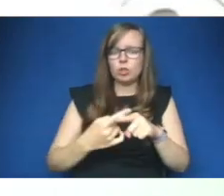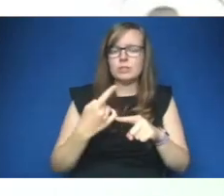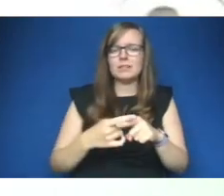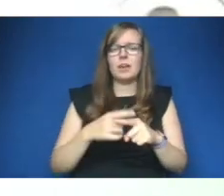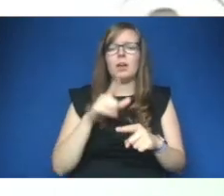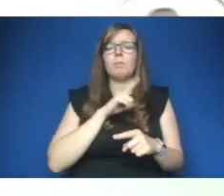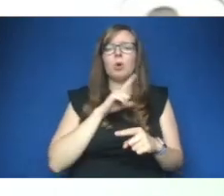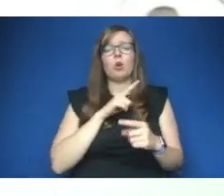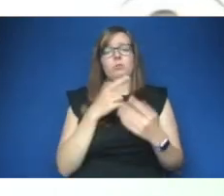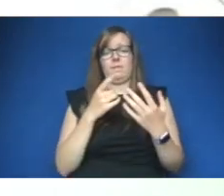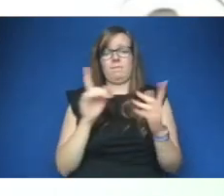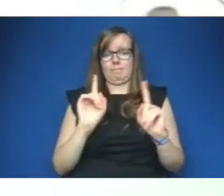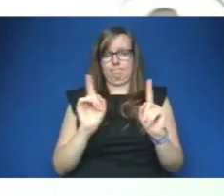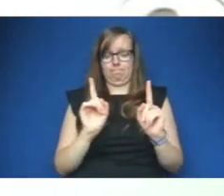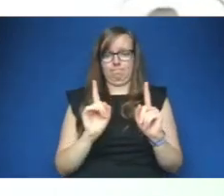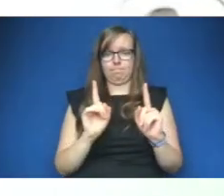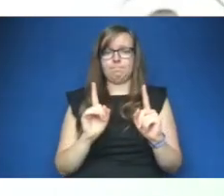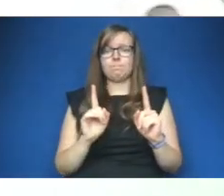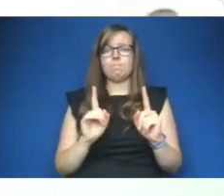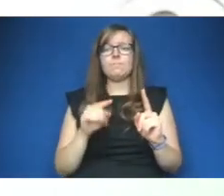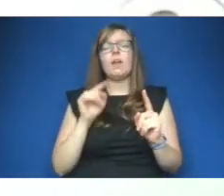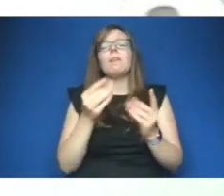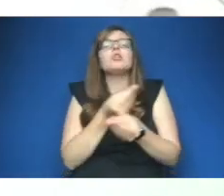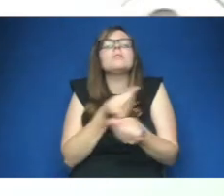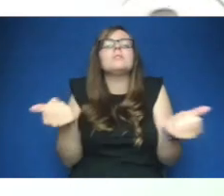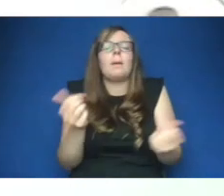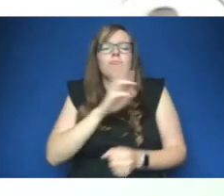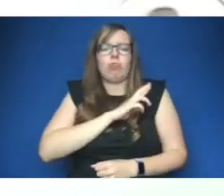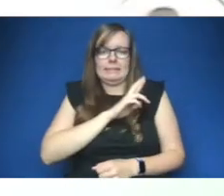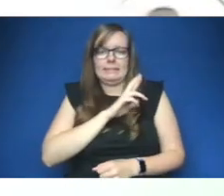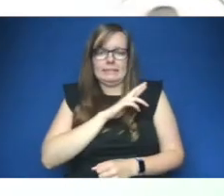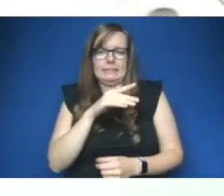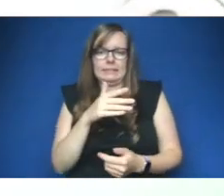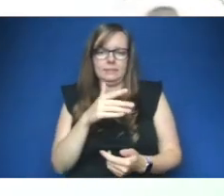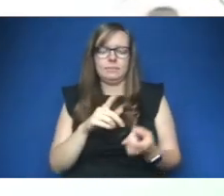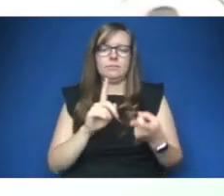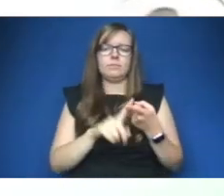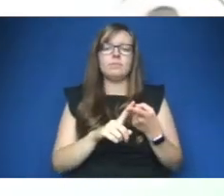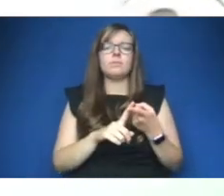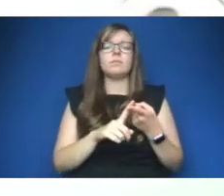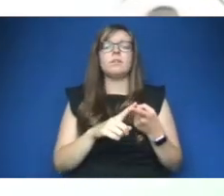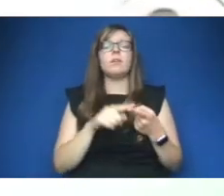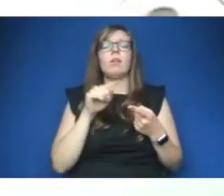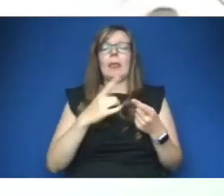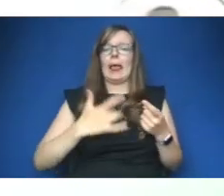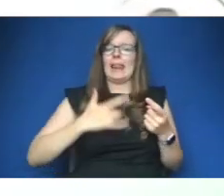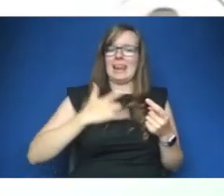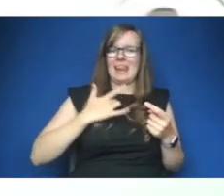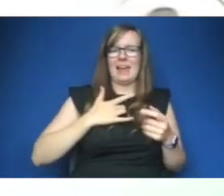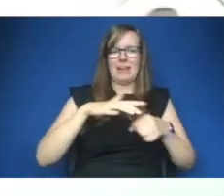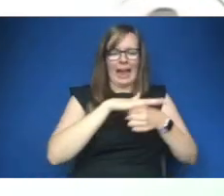right but these are just some of the factors right so there's they occupy areas prone to climate impacts